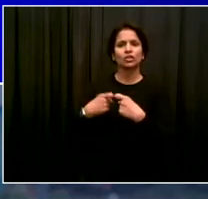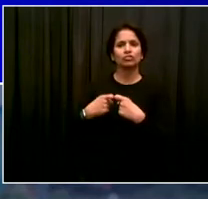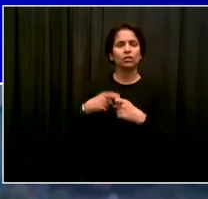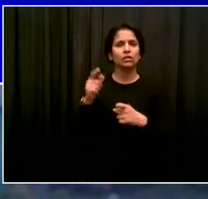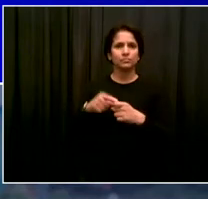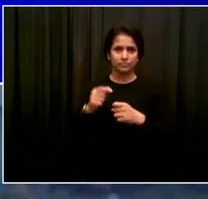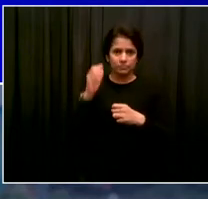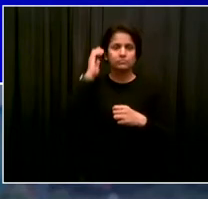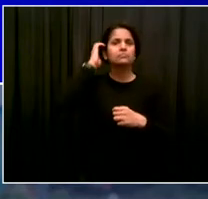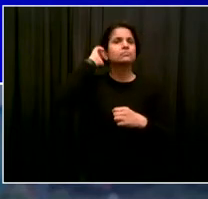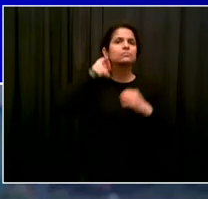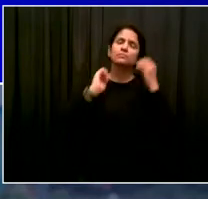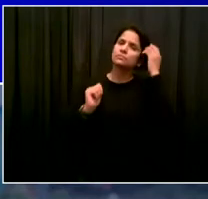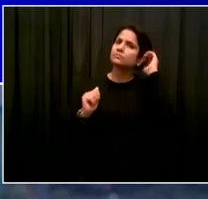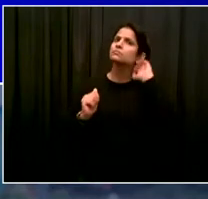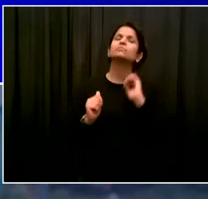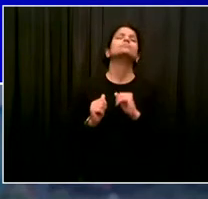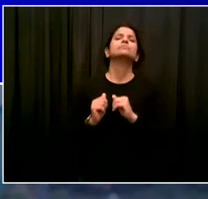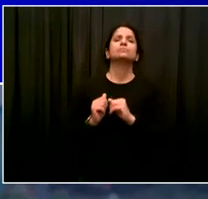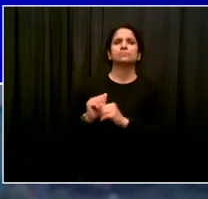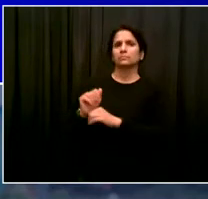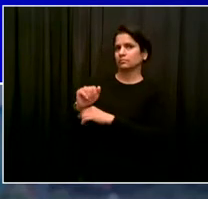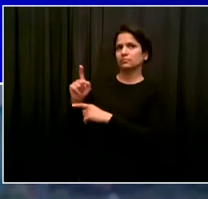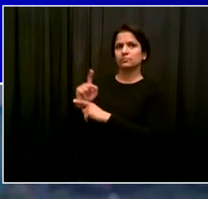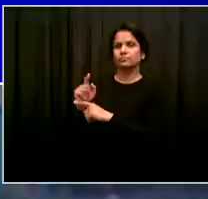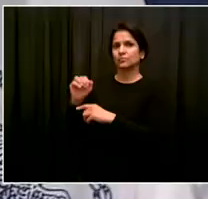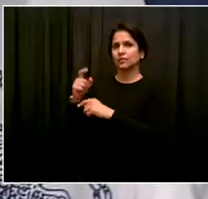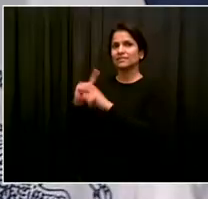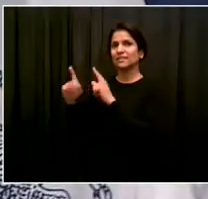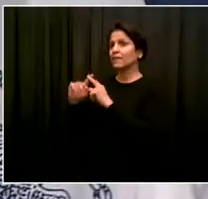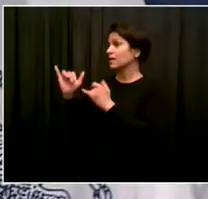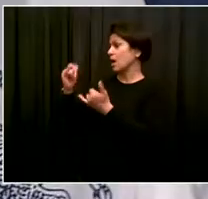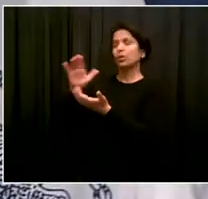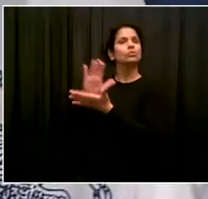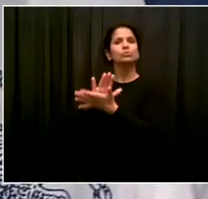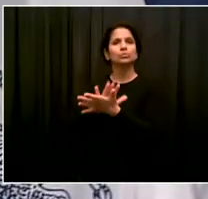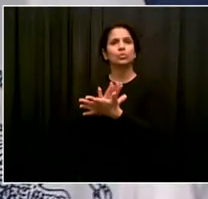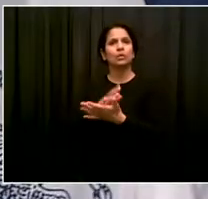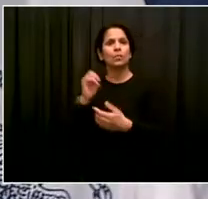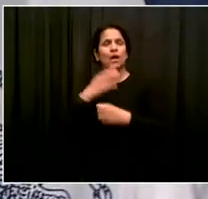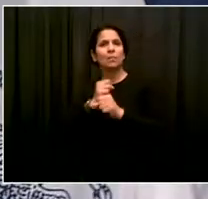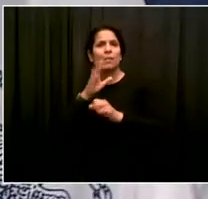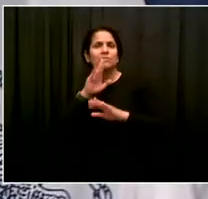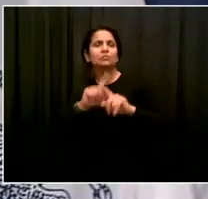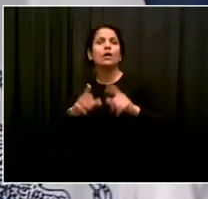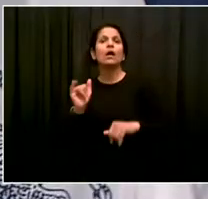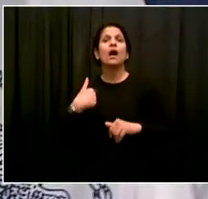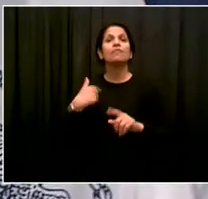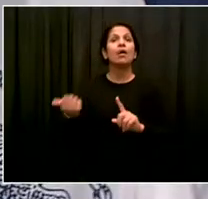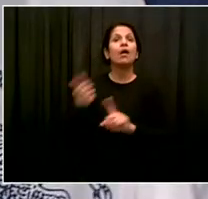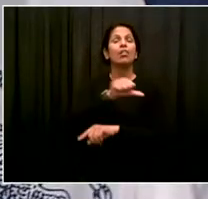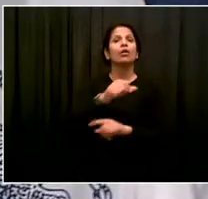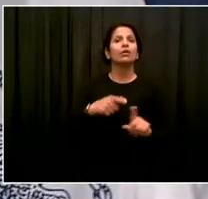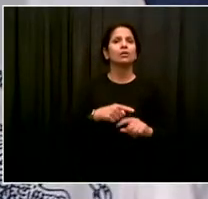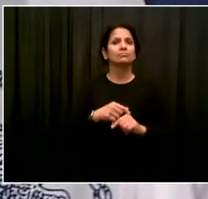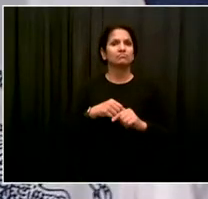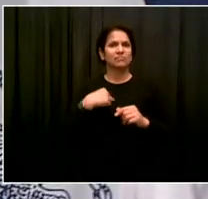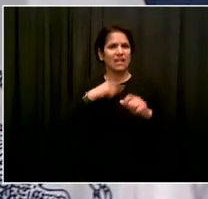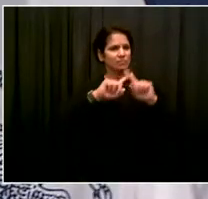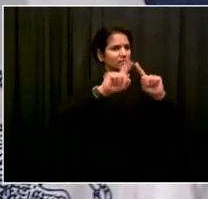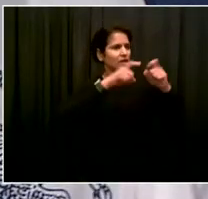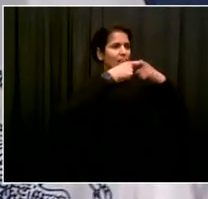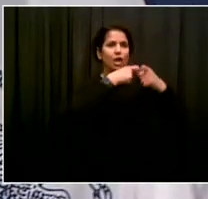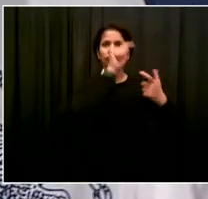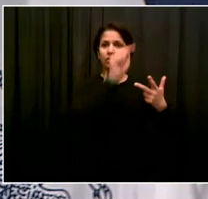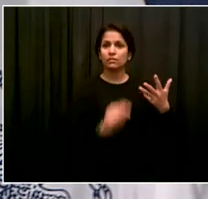buses are going to be crucial. And boy, you know, what's what reminds us of so many good things more than school buses. So it's so great to know that they will be